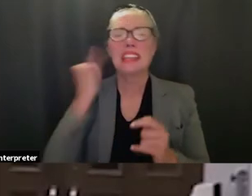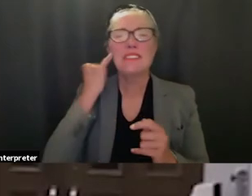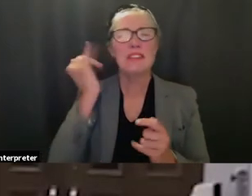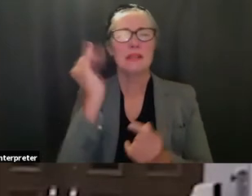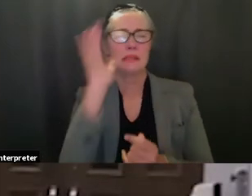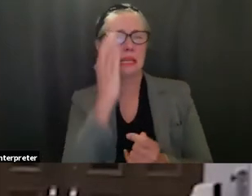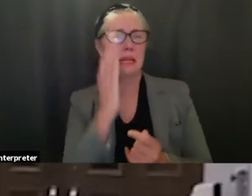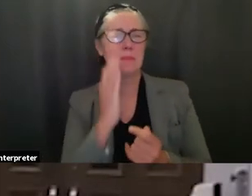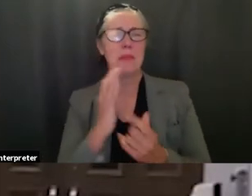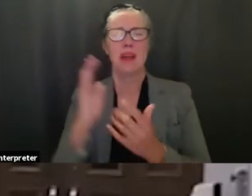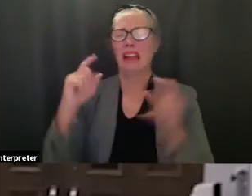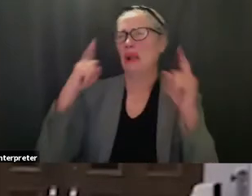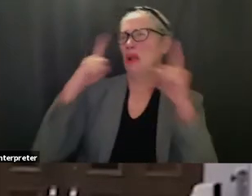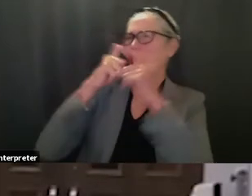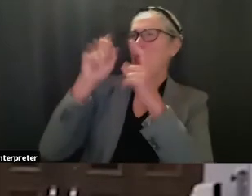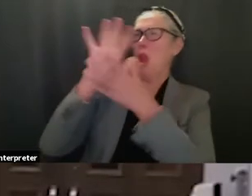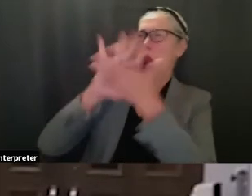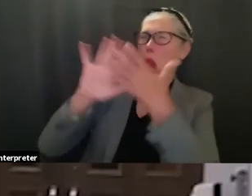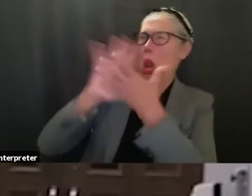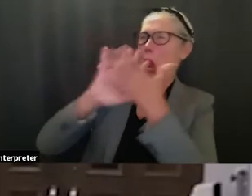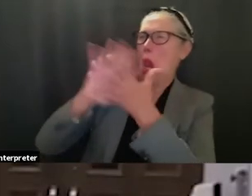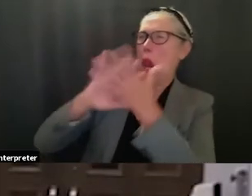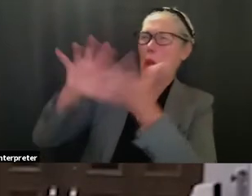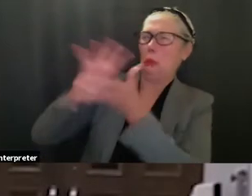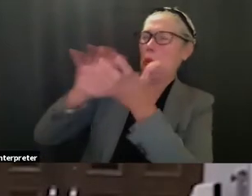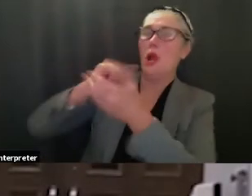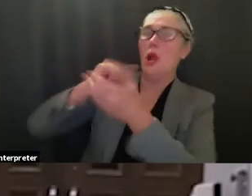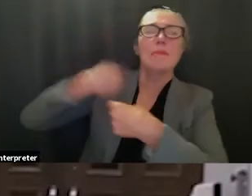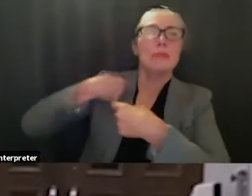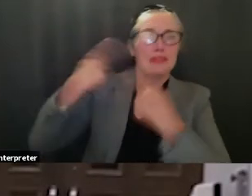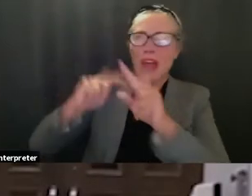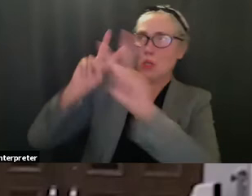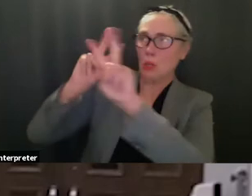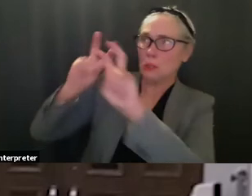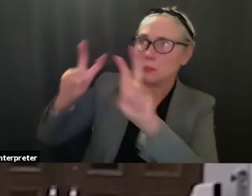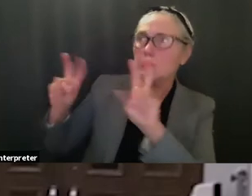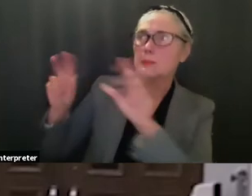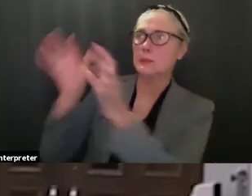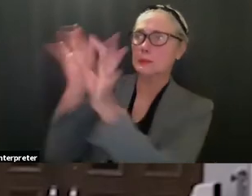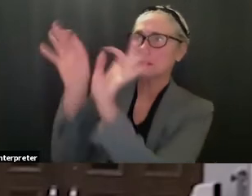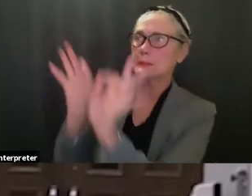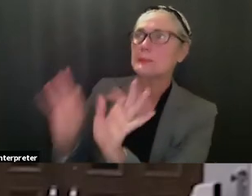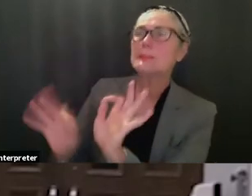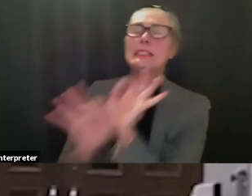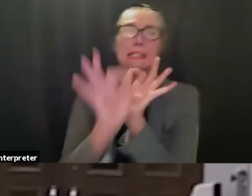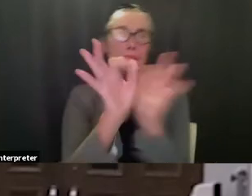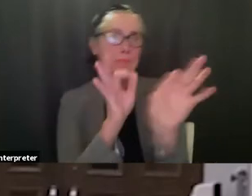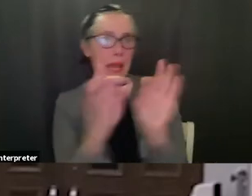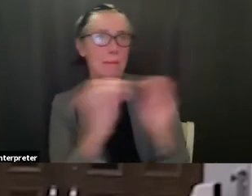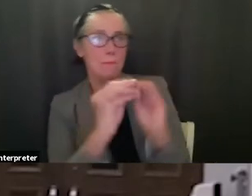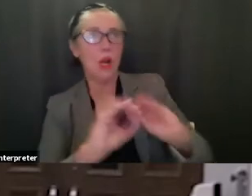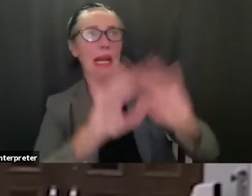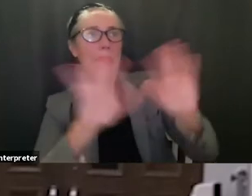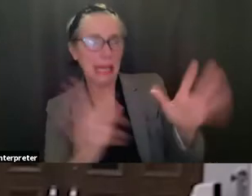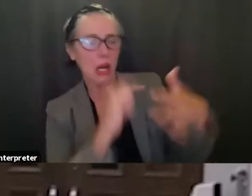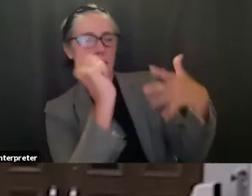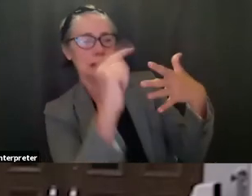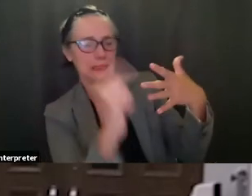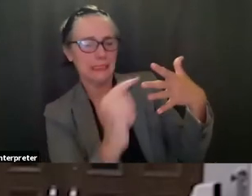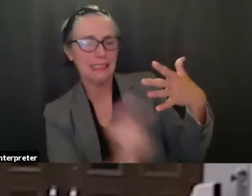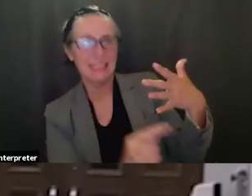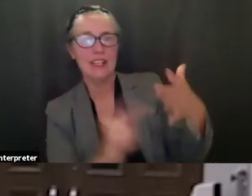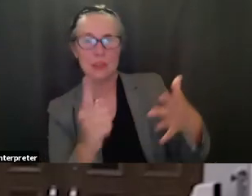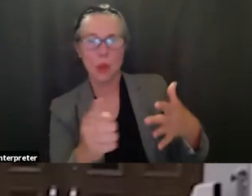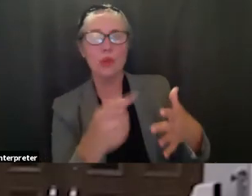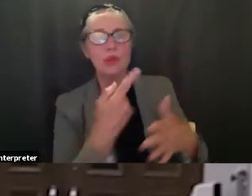items a little more clear and to to educate the board educate the the public so that um